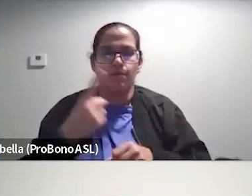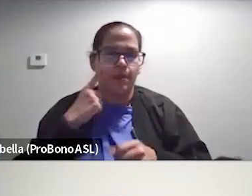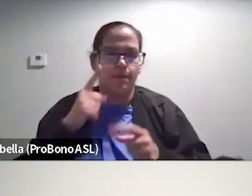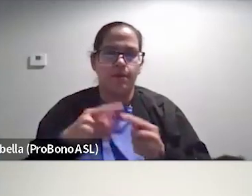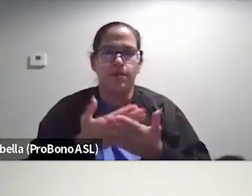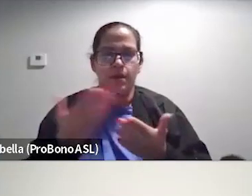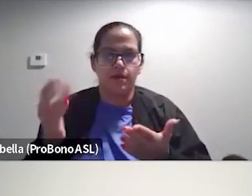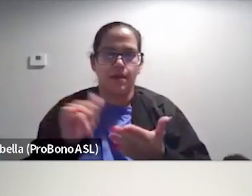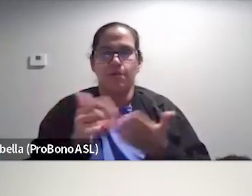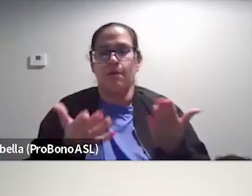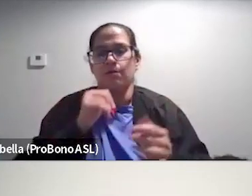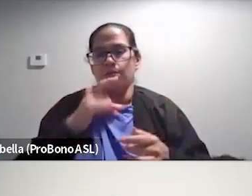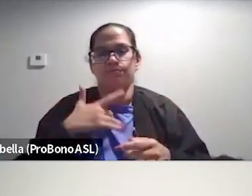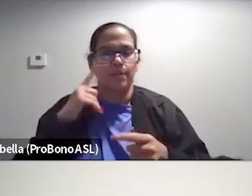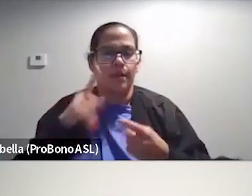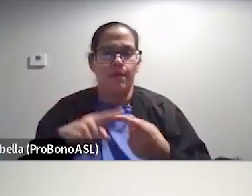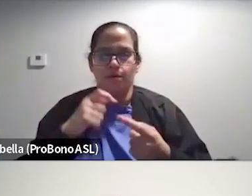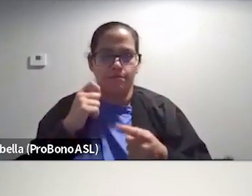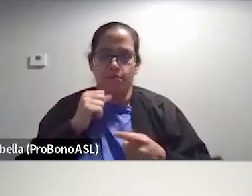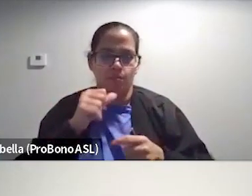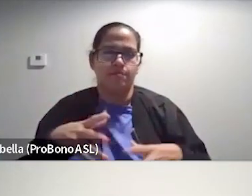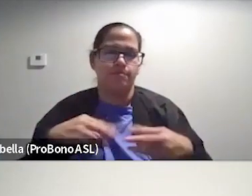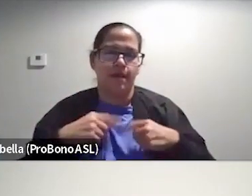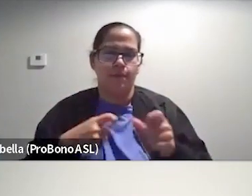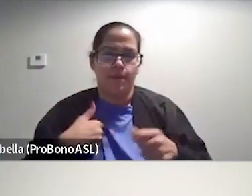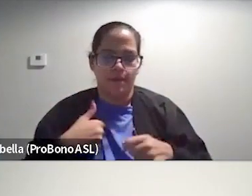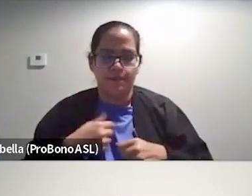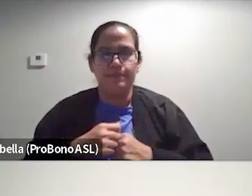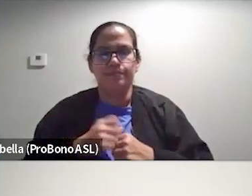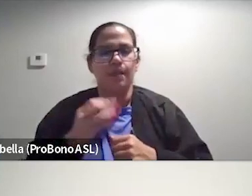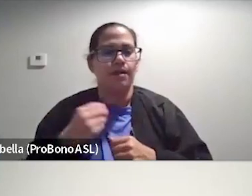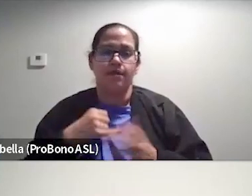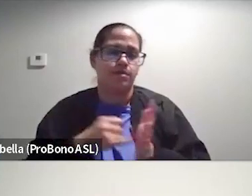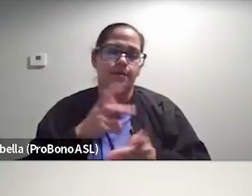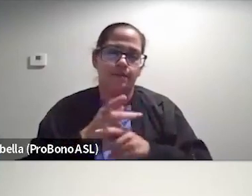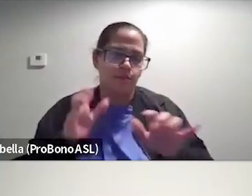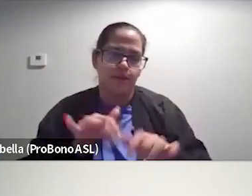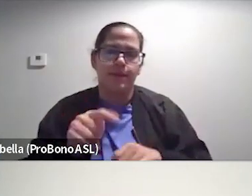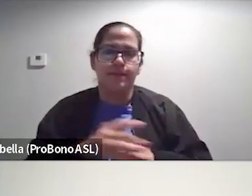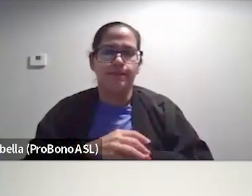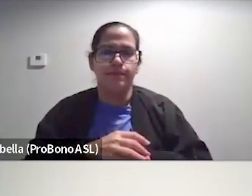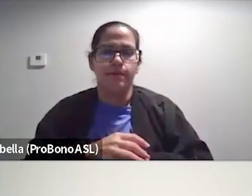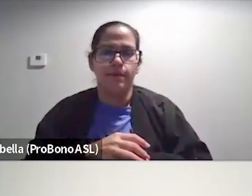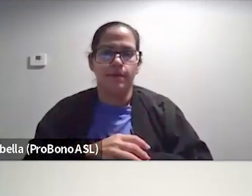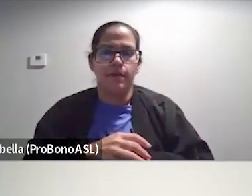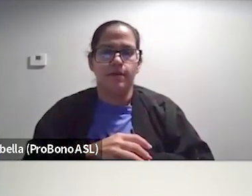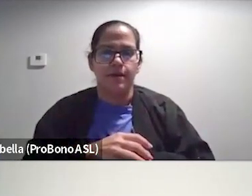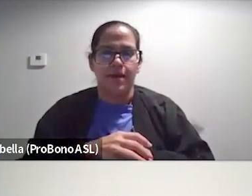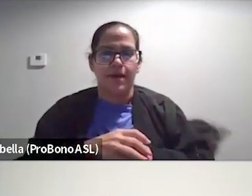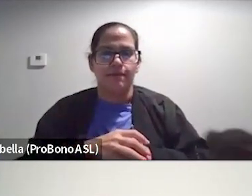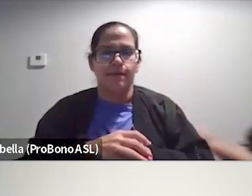probably don't usually think about and damn show wouldn't take from me. Um, and I, I just keep doing it on purpose intentionally.